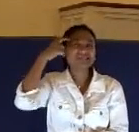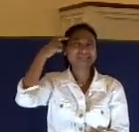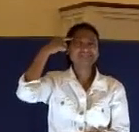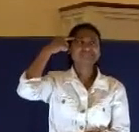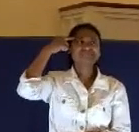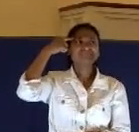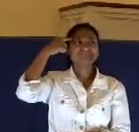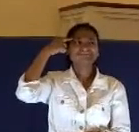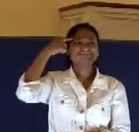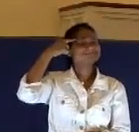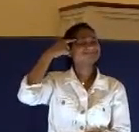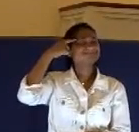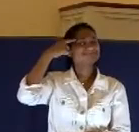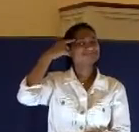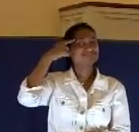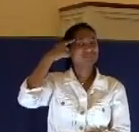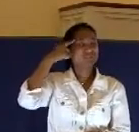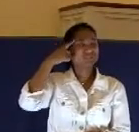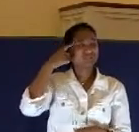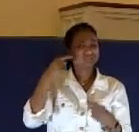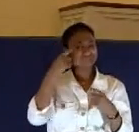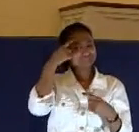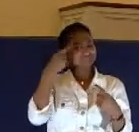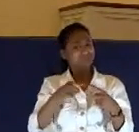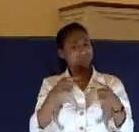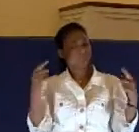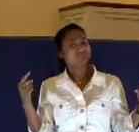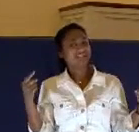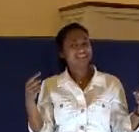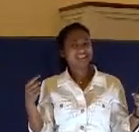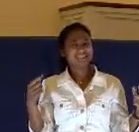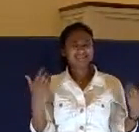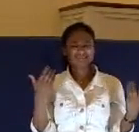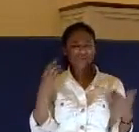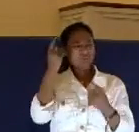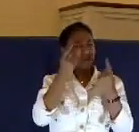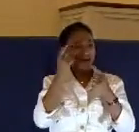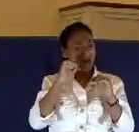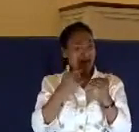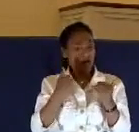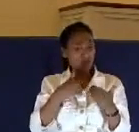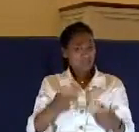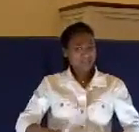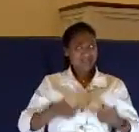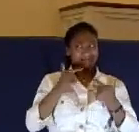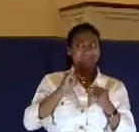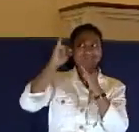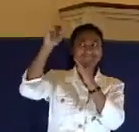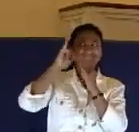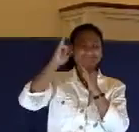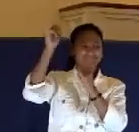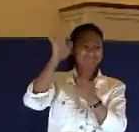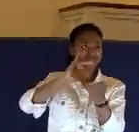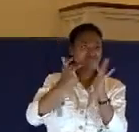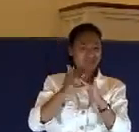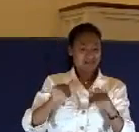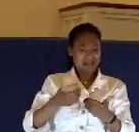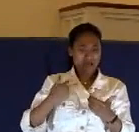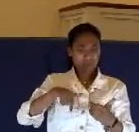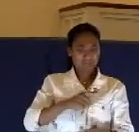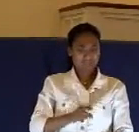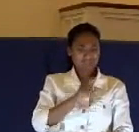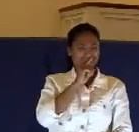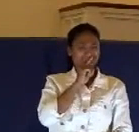Some of the thoughts and arguments against it. How can we live this way? How can we be silent